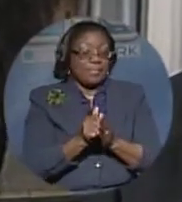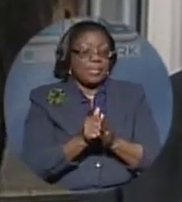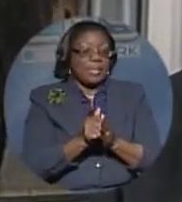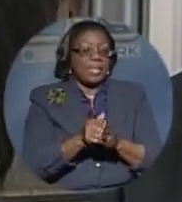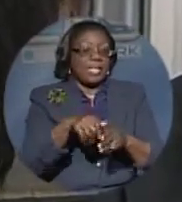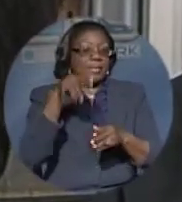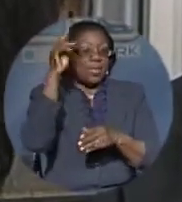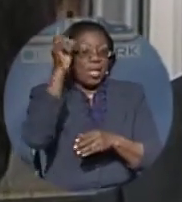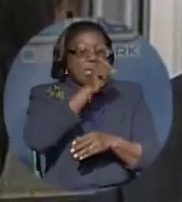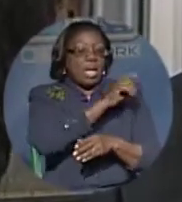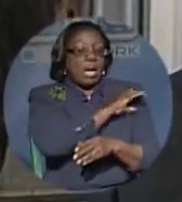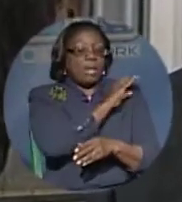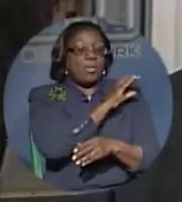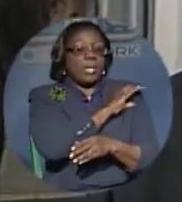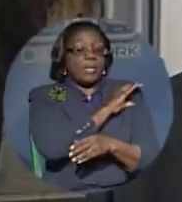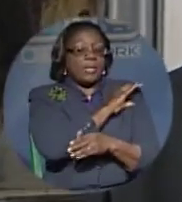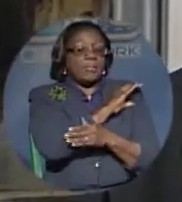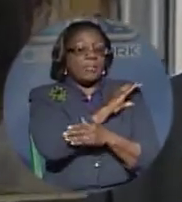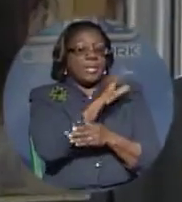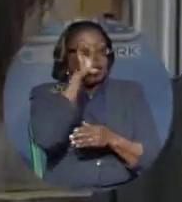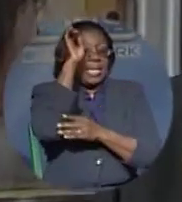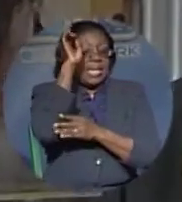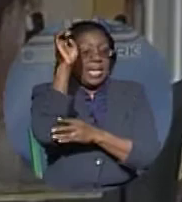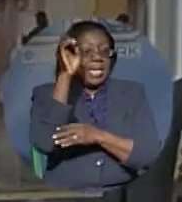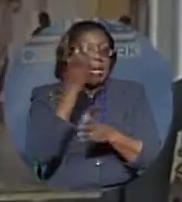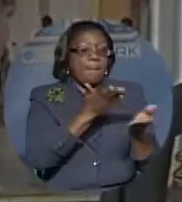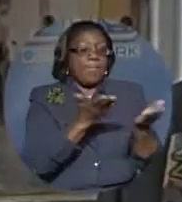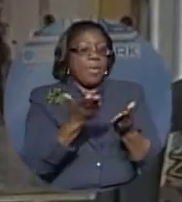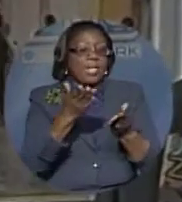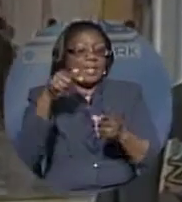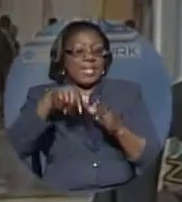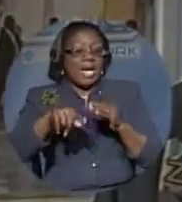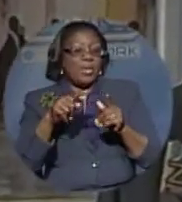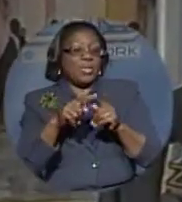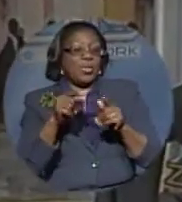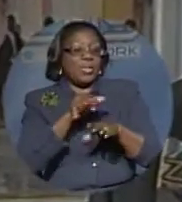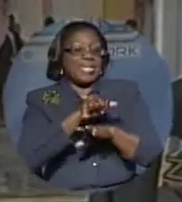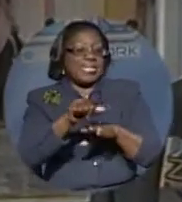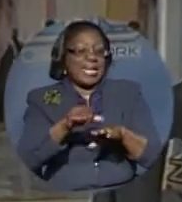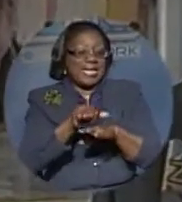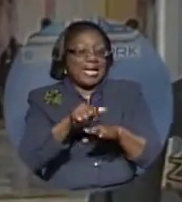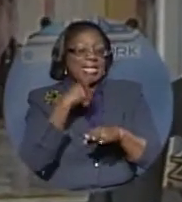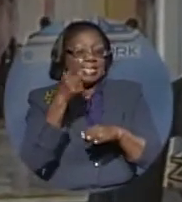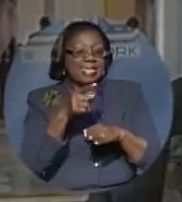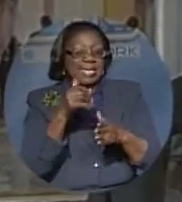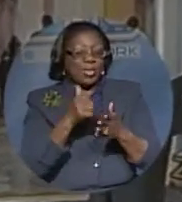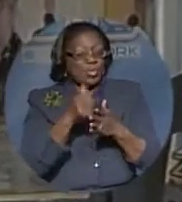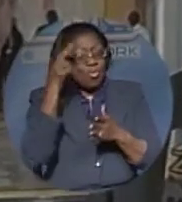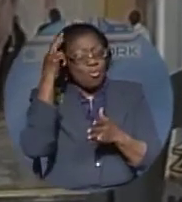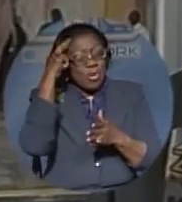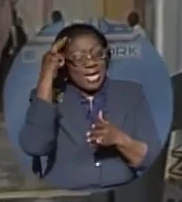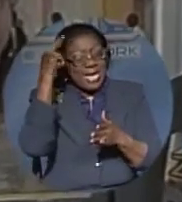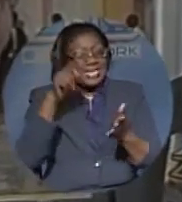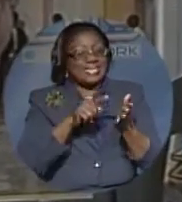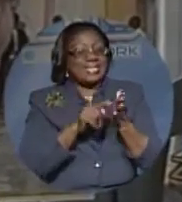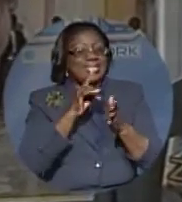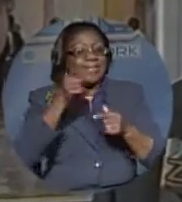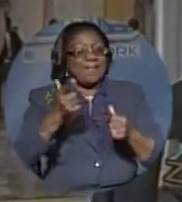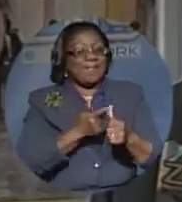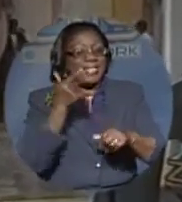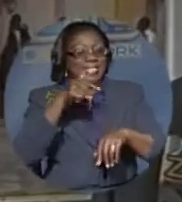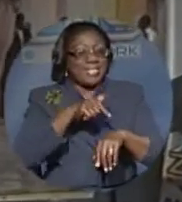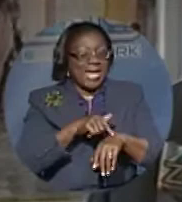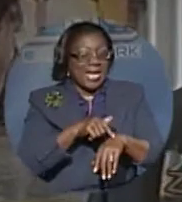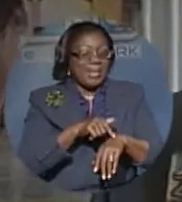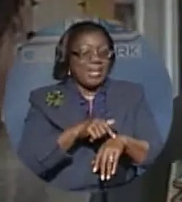Donald Cobb, right? He brought me down to the site, and he said, do you realize this is the first time in our